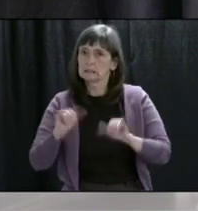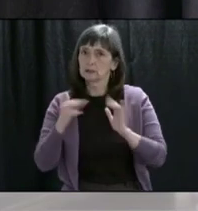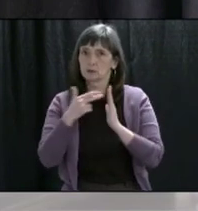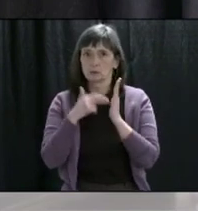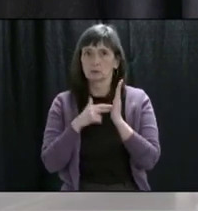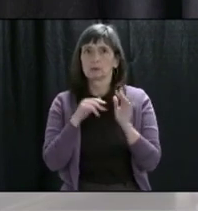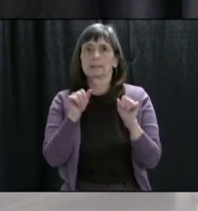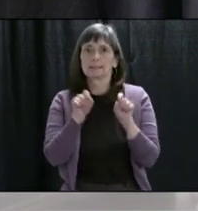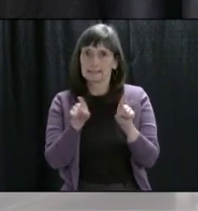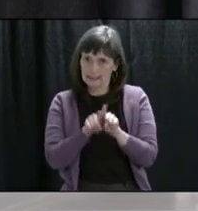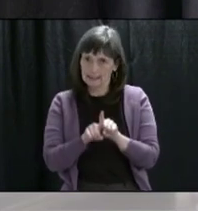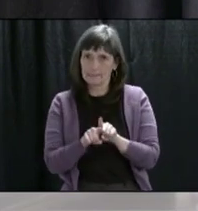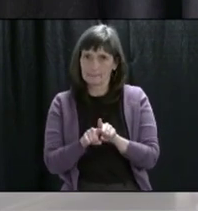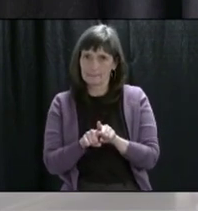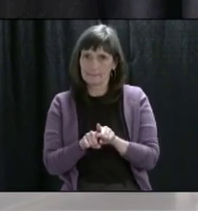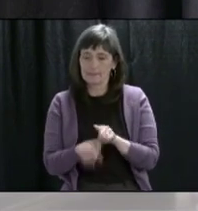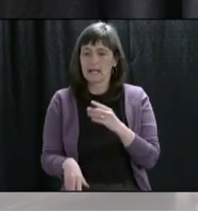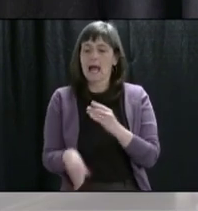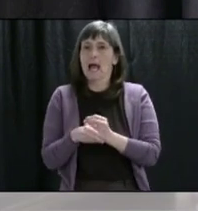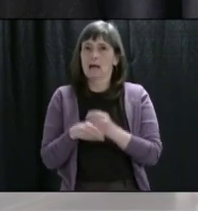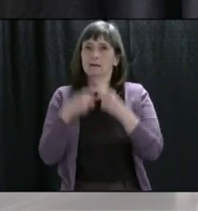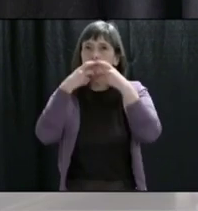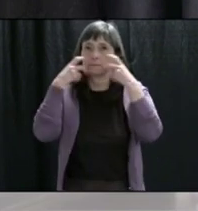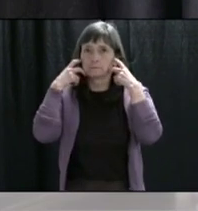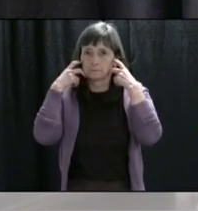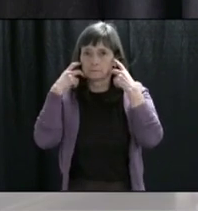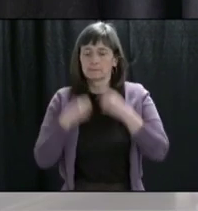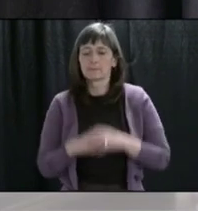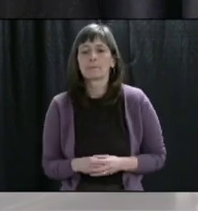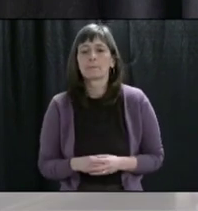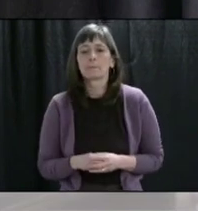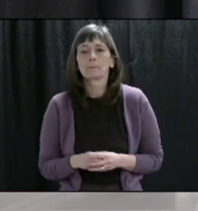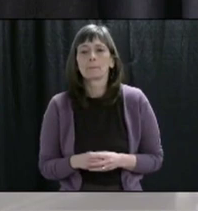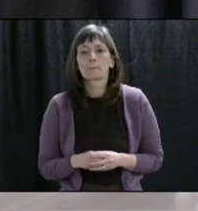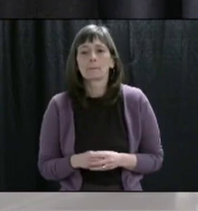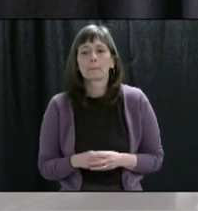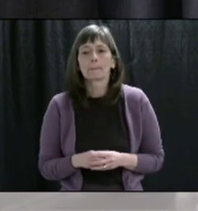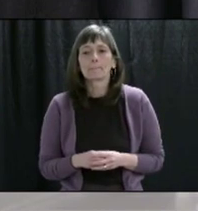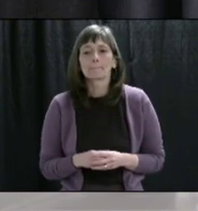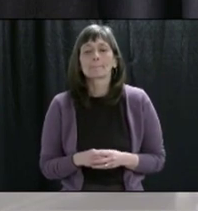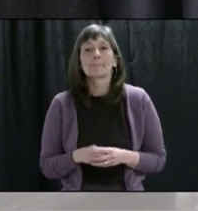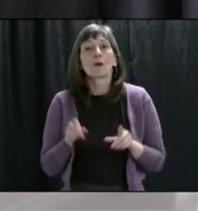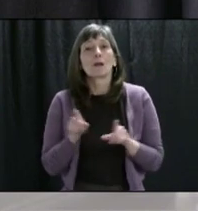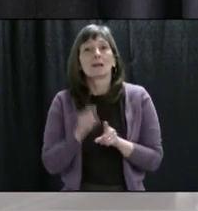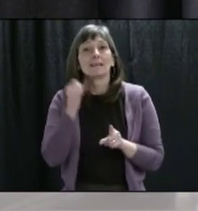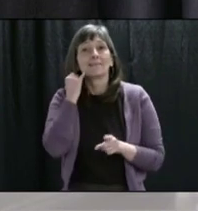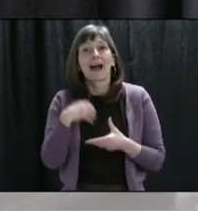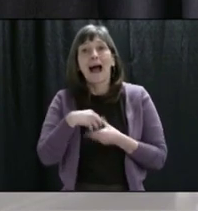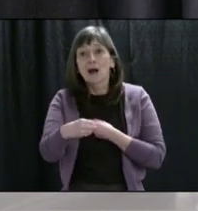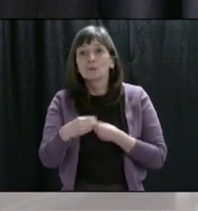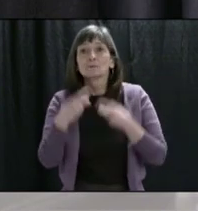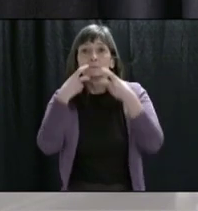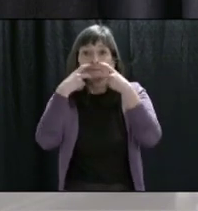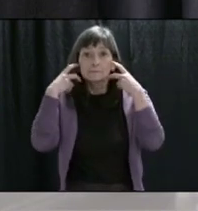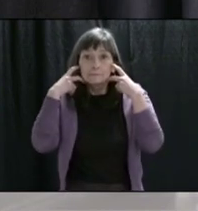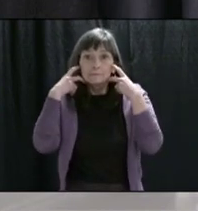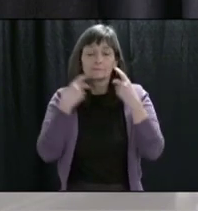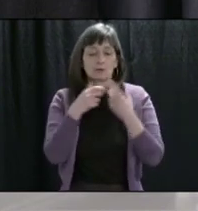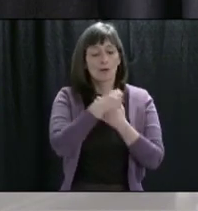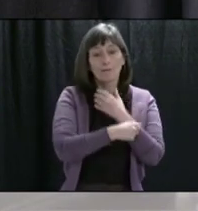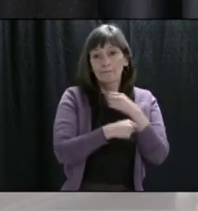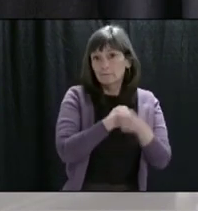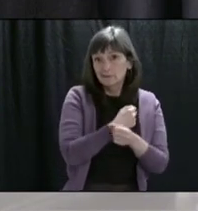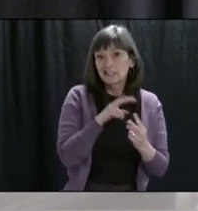The other thing about the use of personal protection in the public, gloves and these masks,